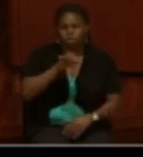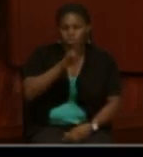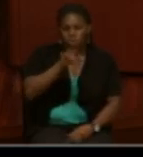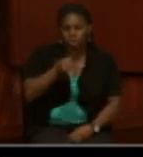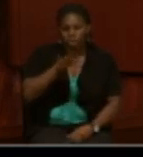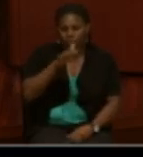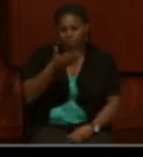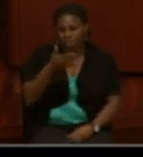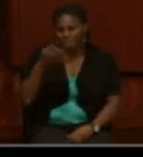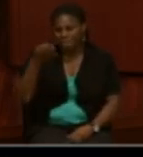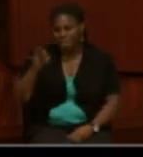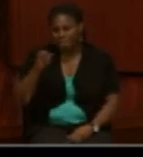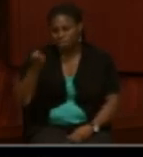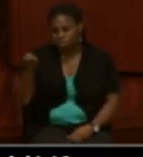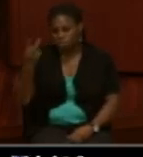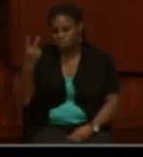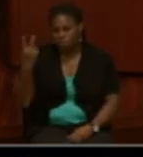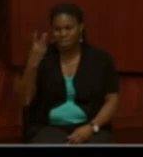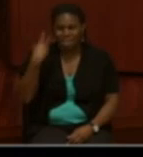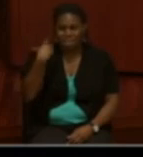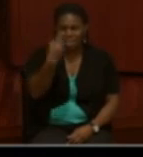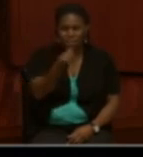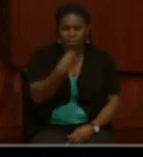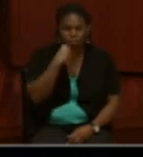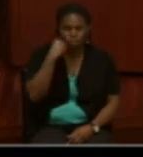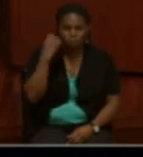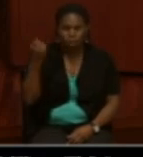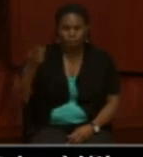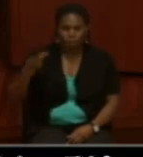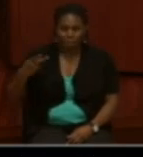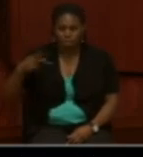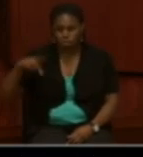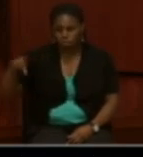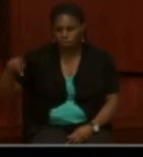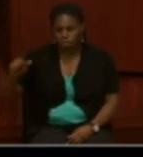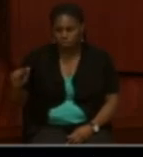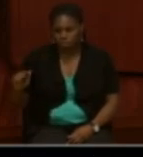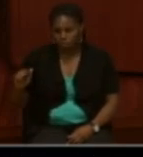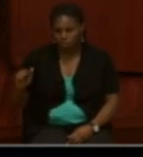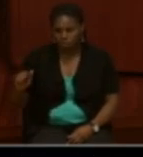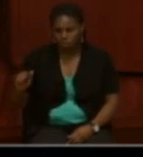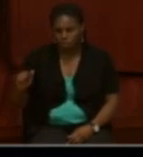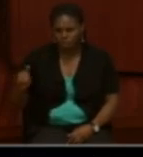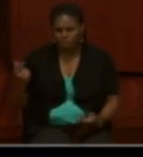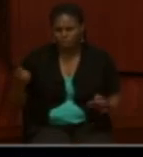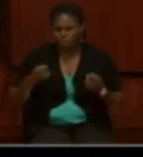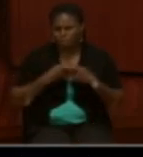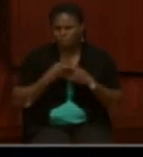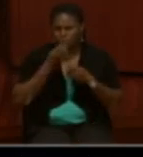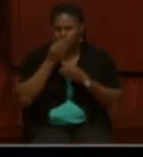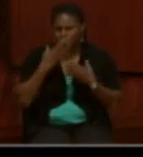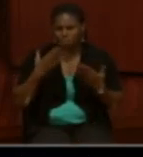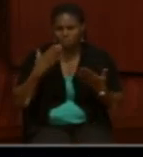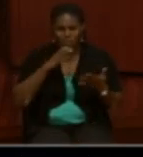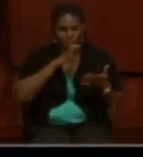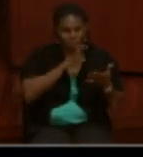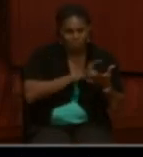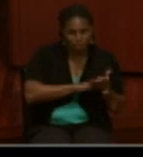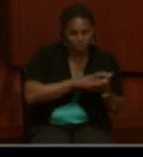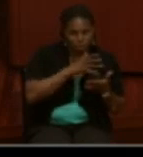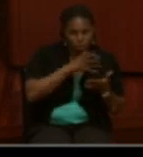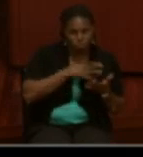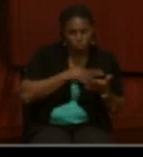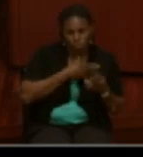Patterson left the home. He returned to Philadelphia. And there's conflicting information whether he actually married a woman named